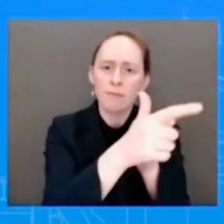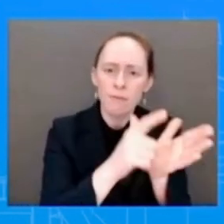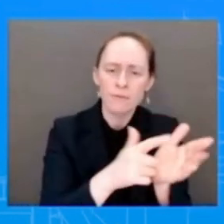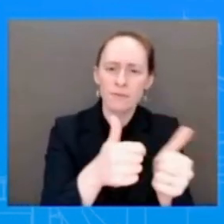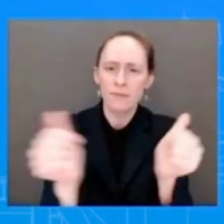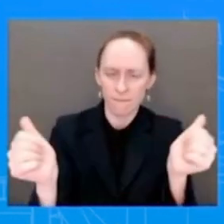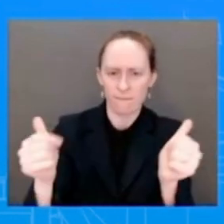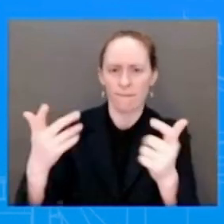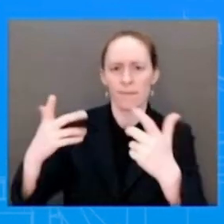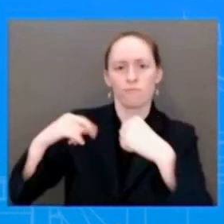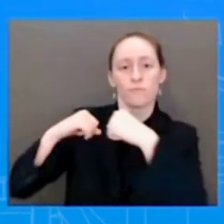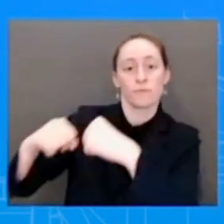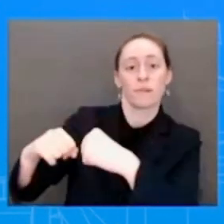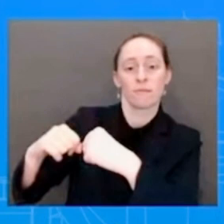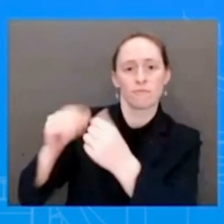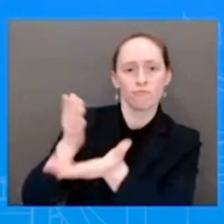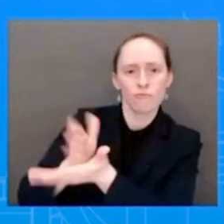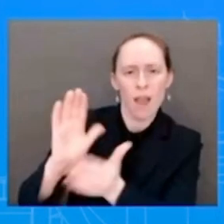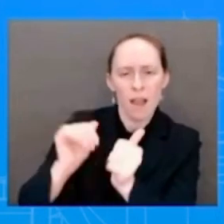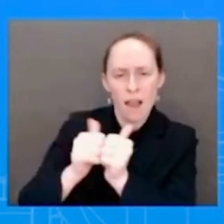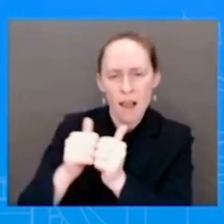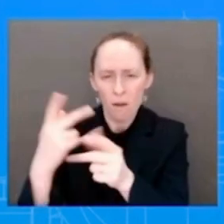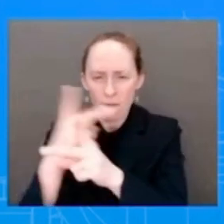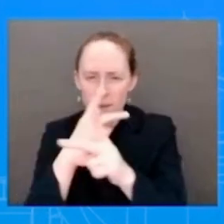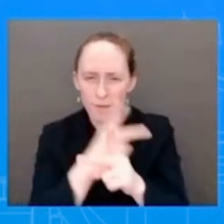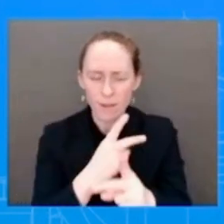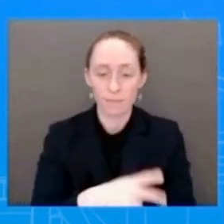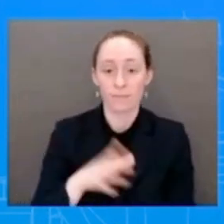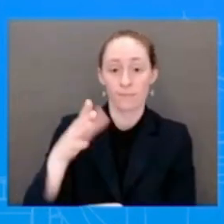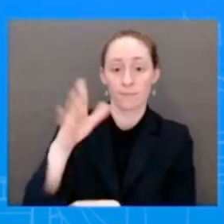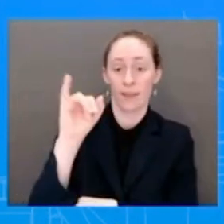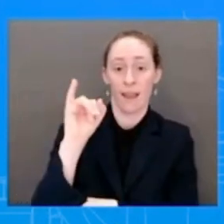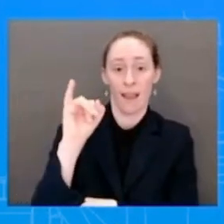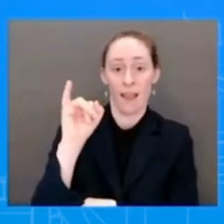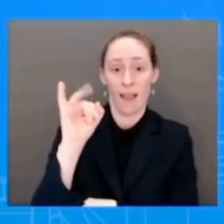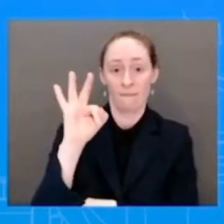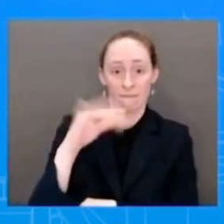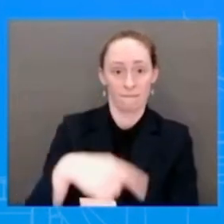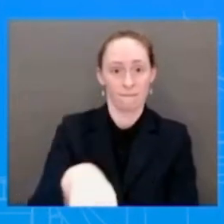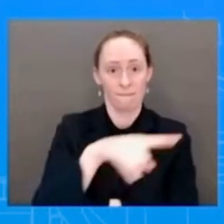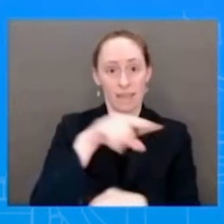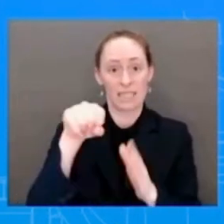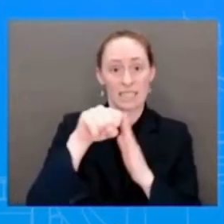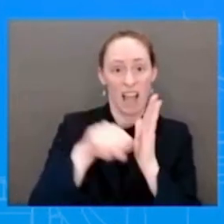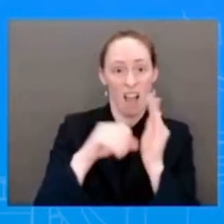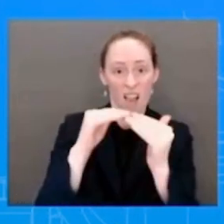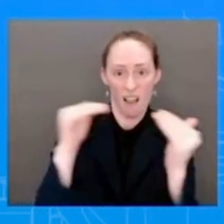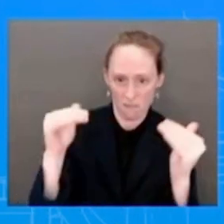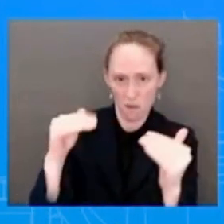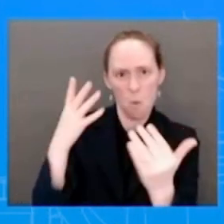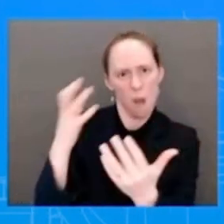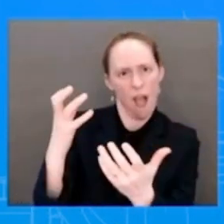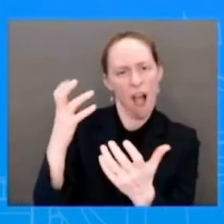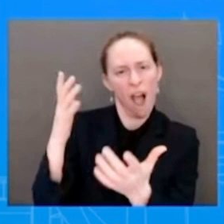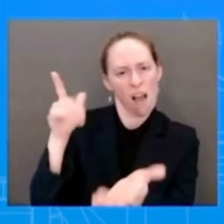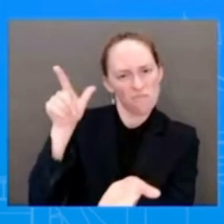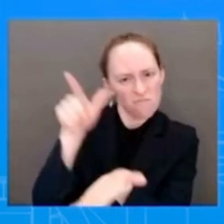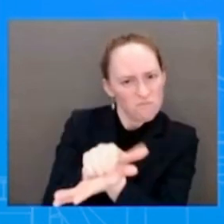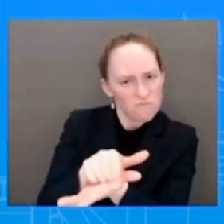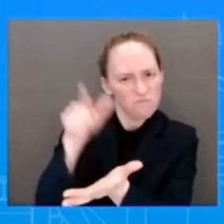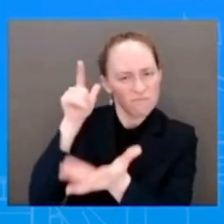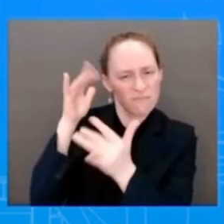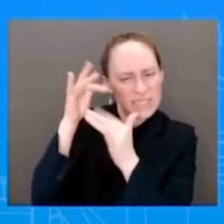legislation that they're seeing in states. And so, you've already seen a number of states pass helpful legislation. And,